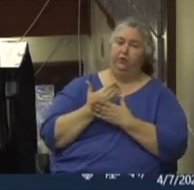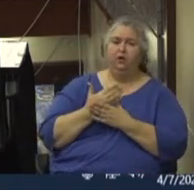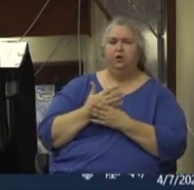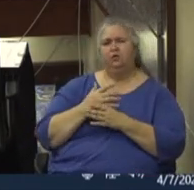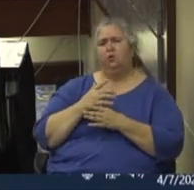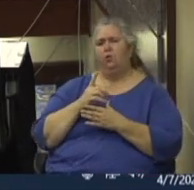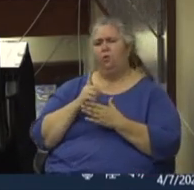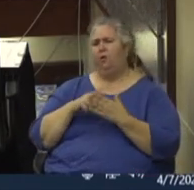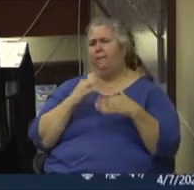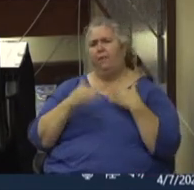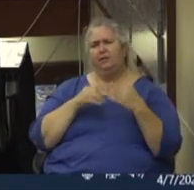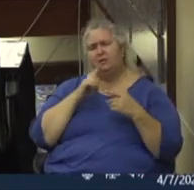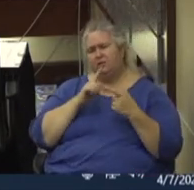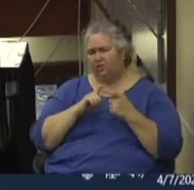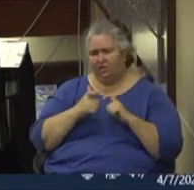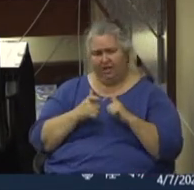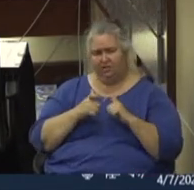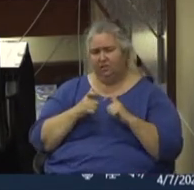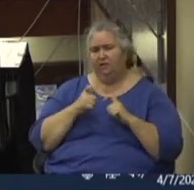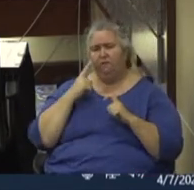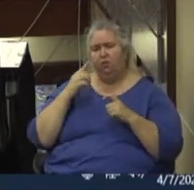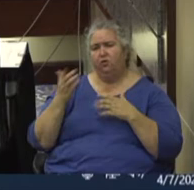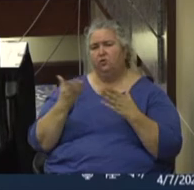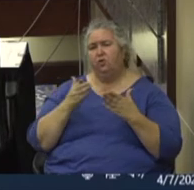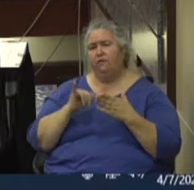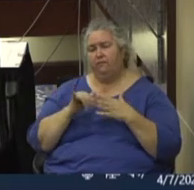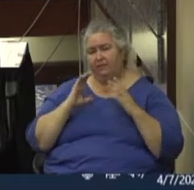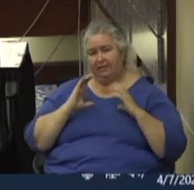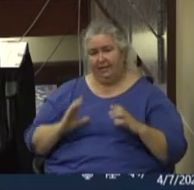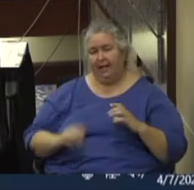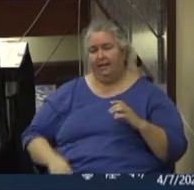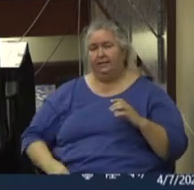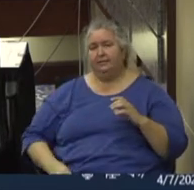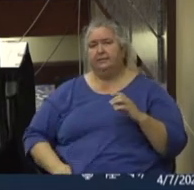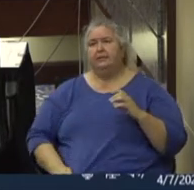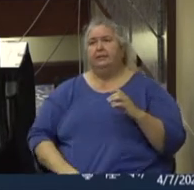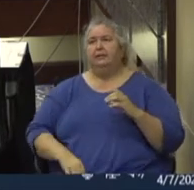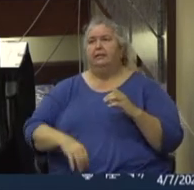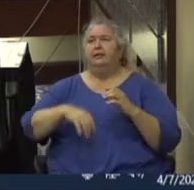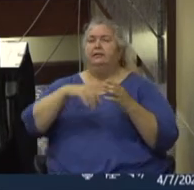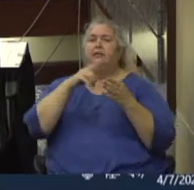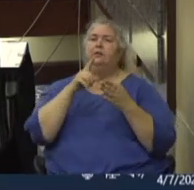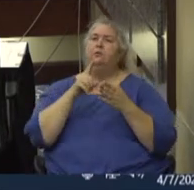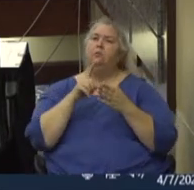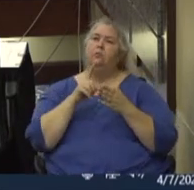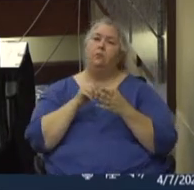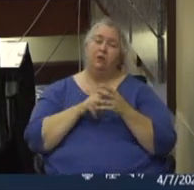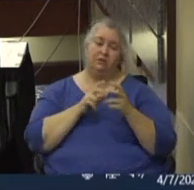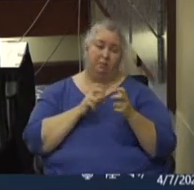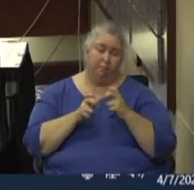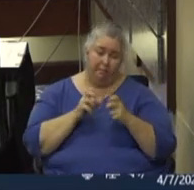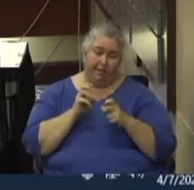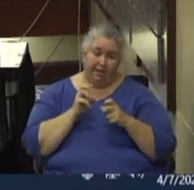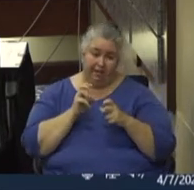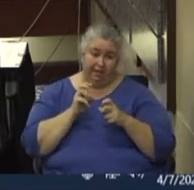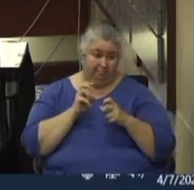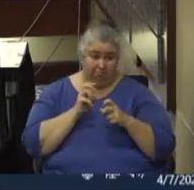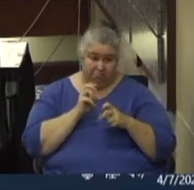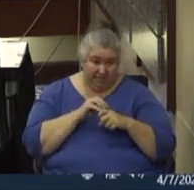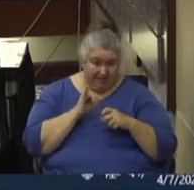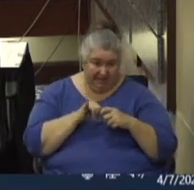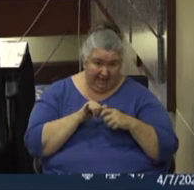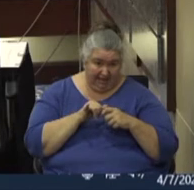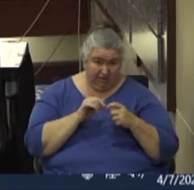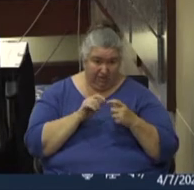processes are changing in order to serve the clients? And then what is problematic in that change? And how can